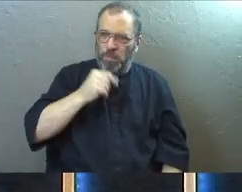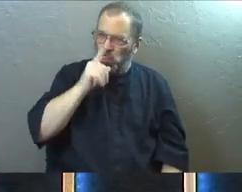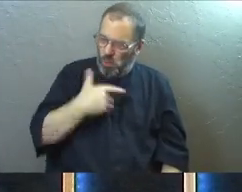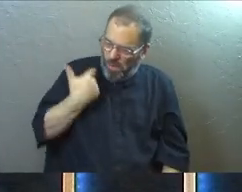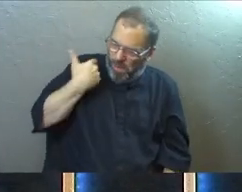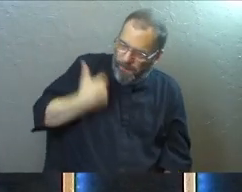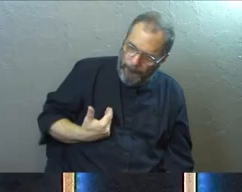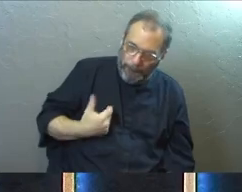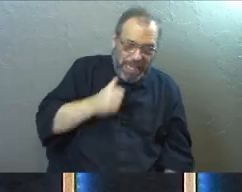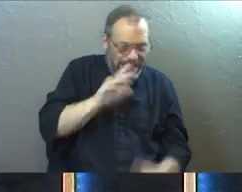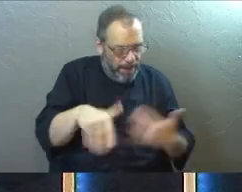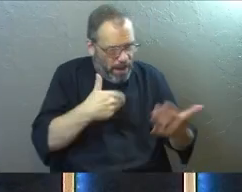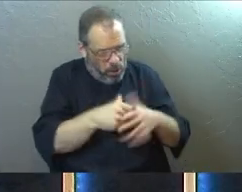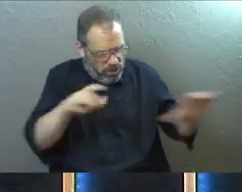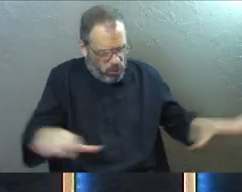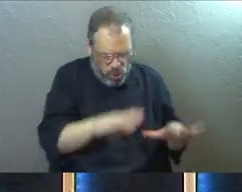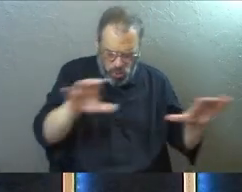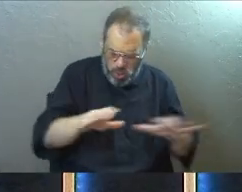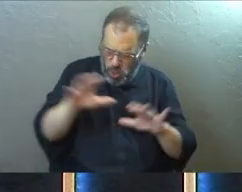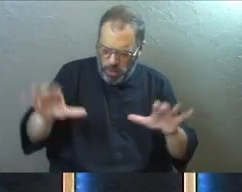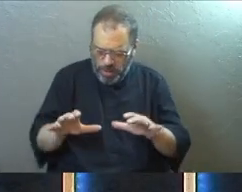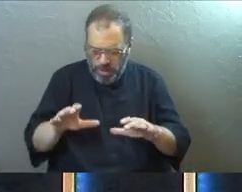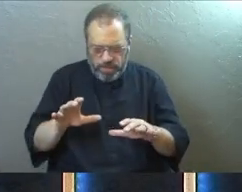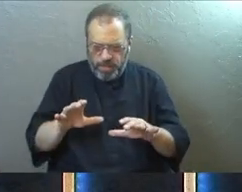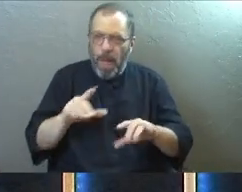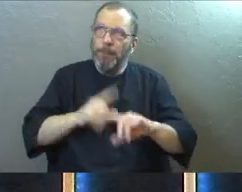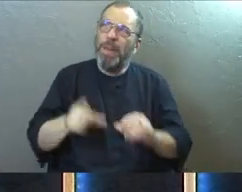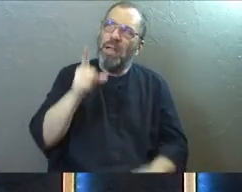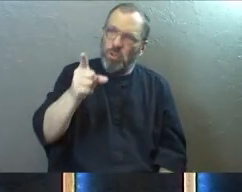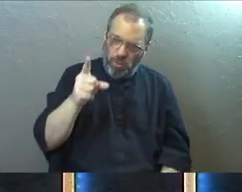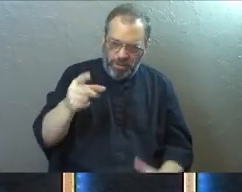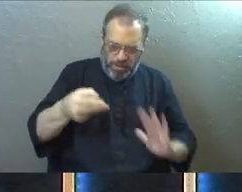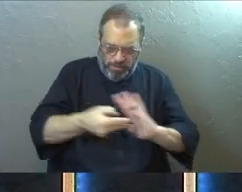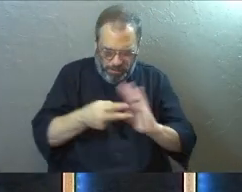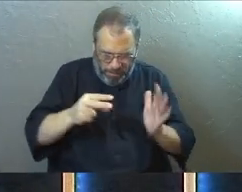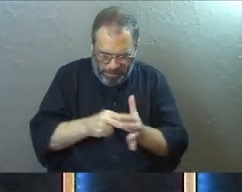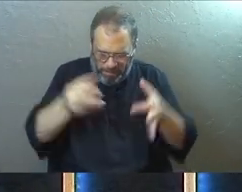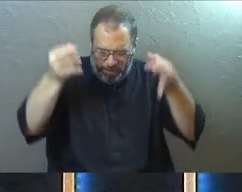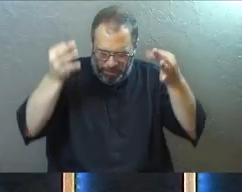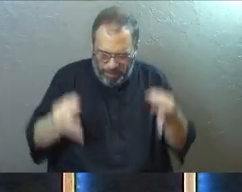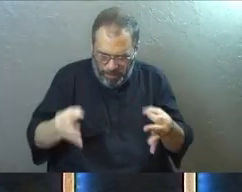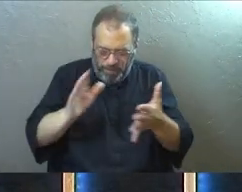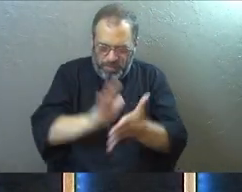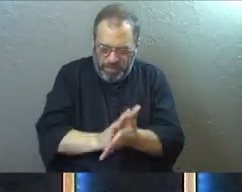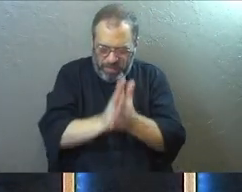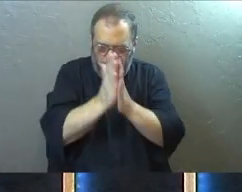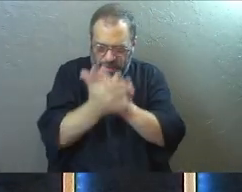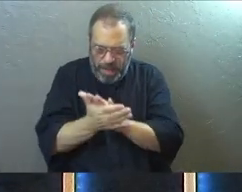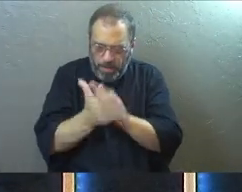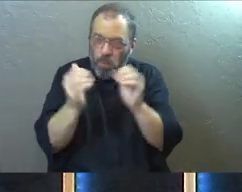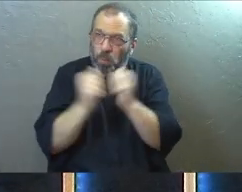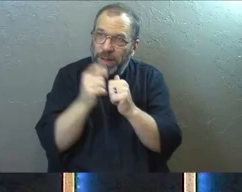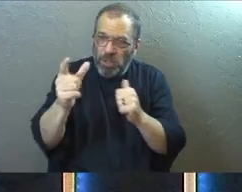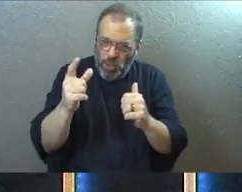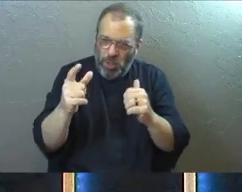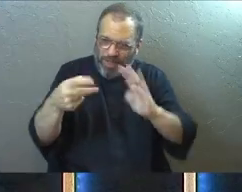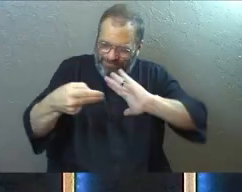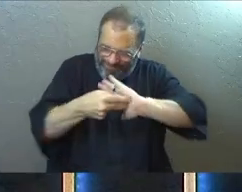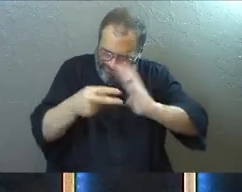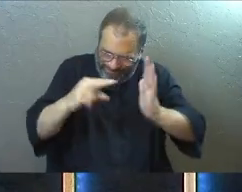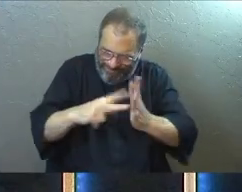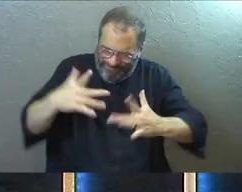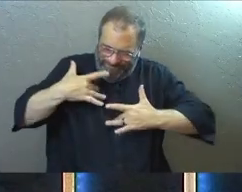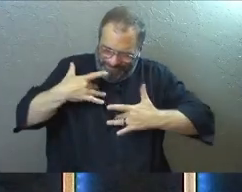who I am is not by all this other stuff, but you. I'm going to intentionally seek to be with you, intentionally